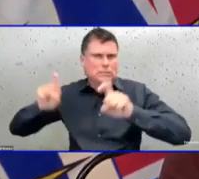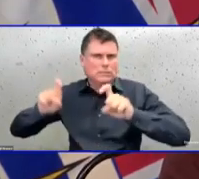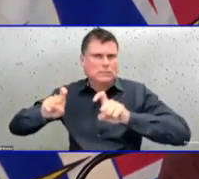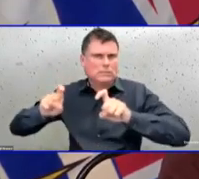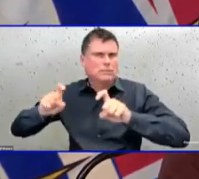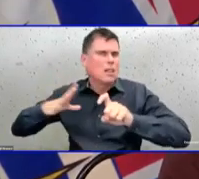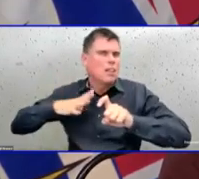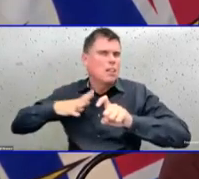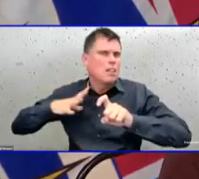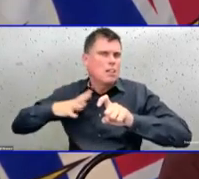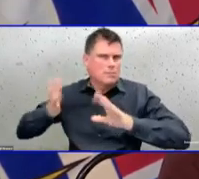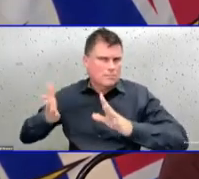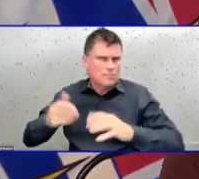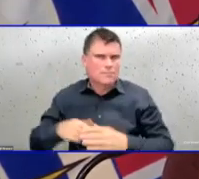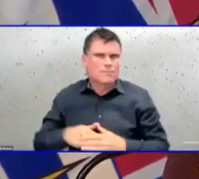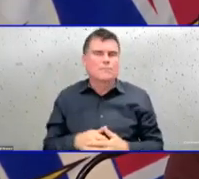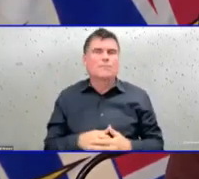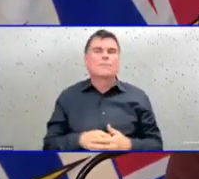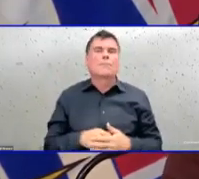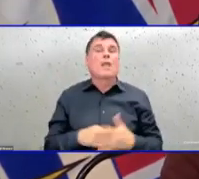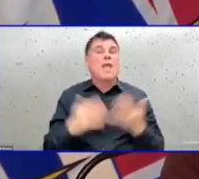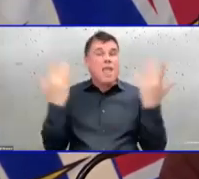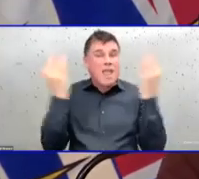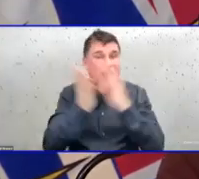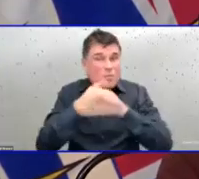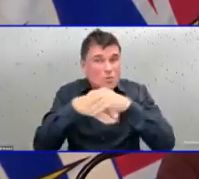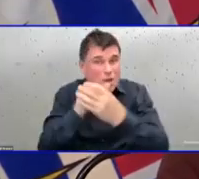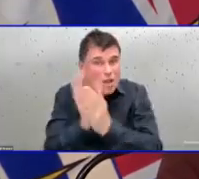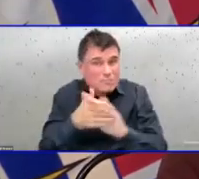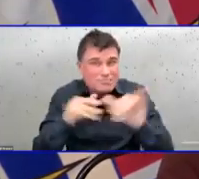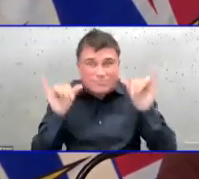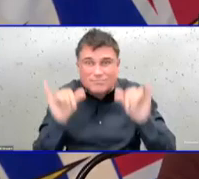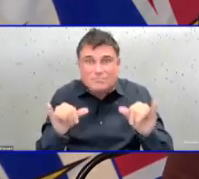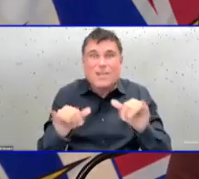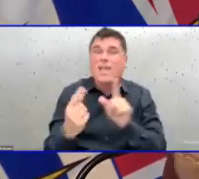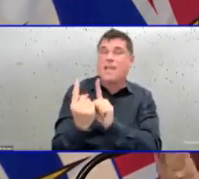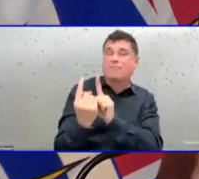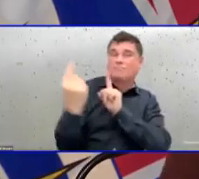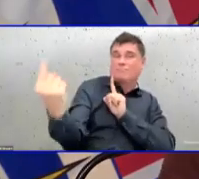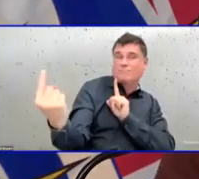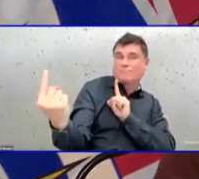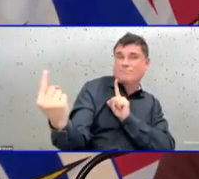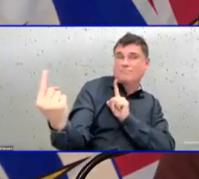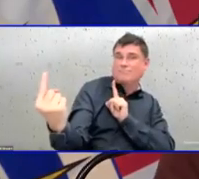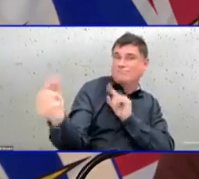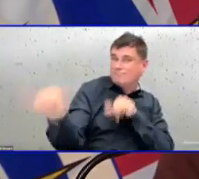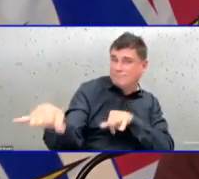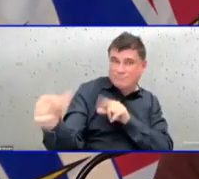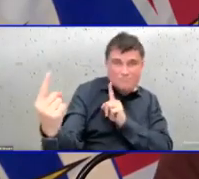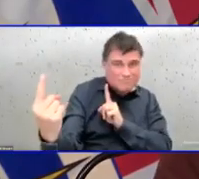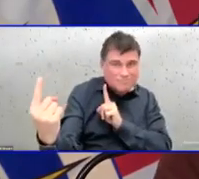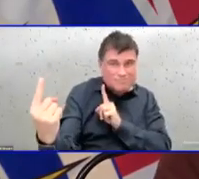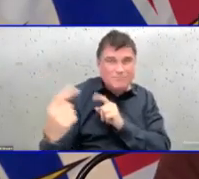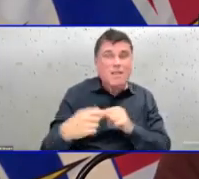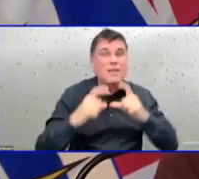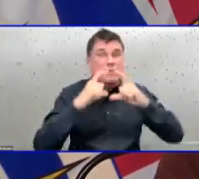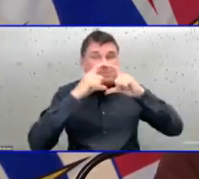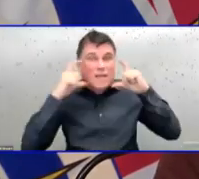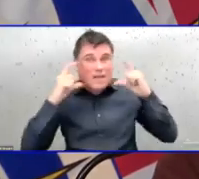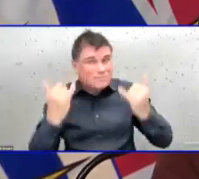And wearing masks in indoor public spaces when we're around other people and we don't know their vaccination status.